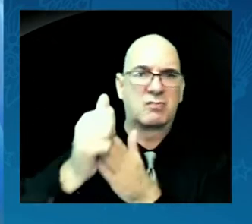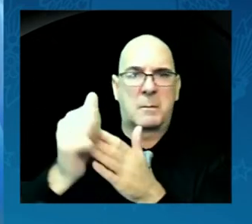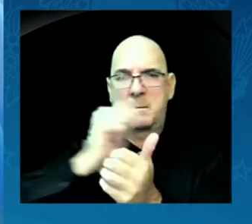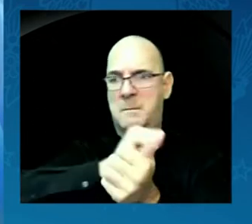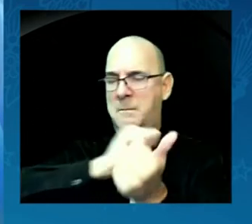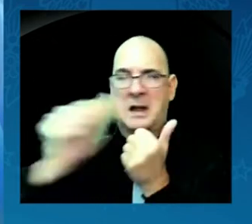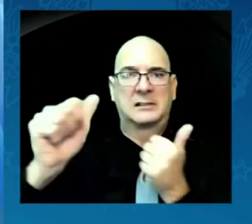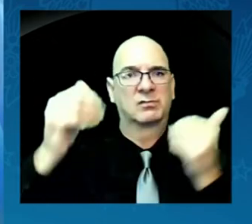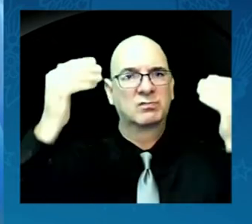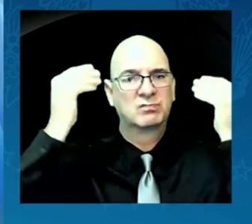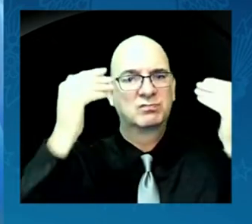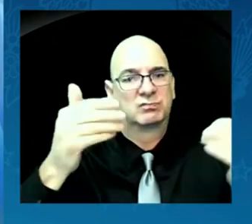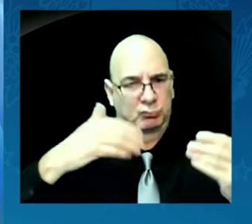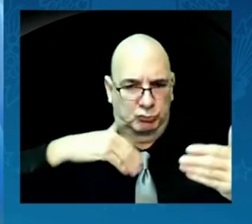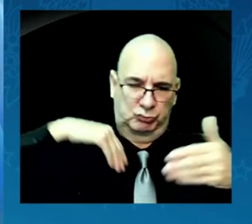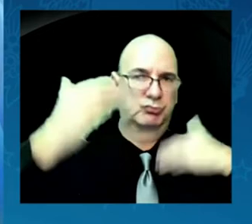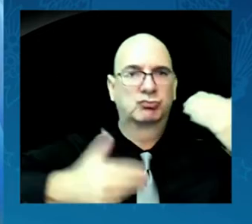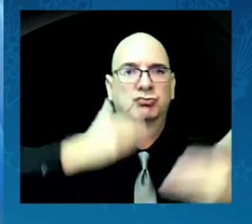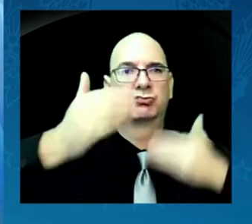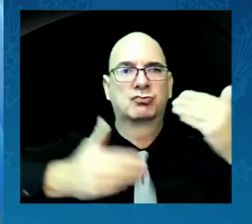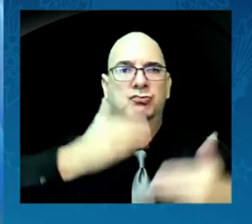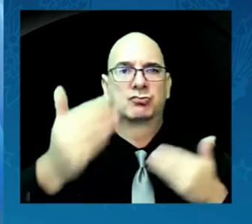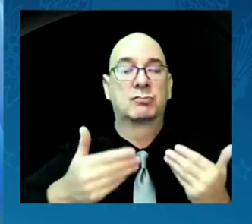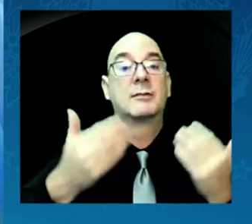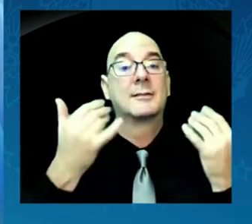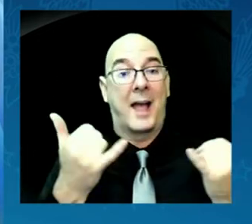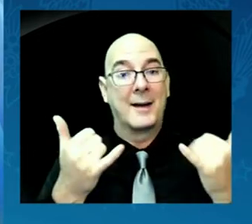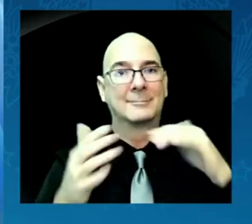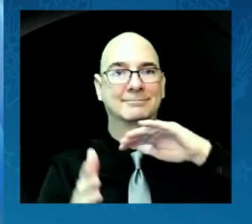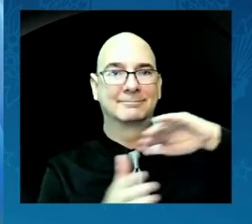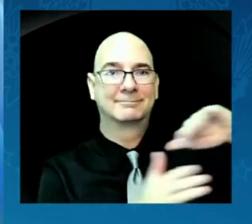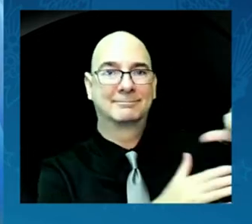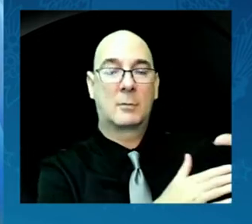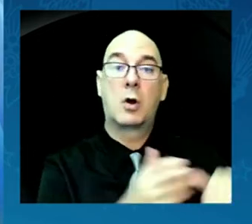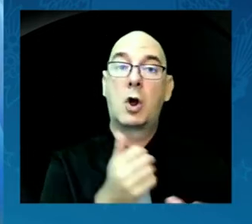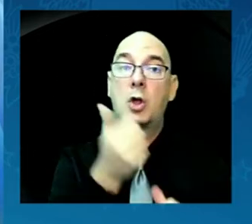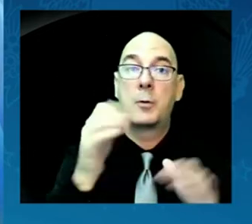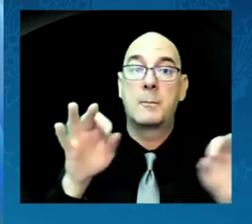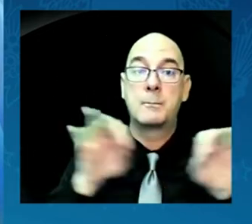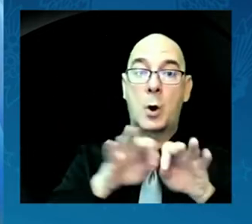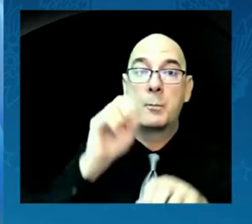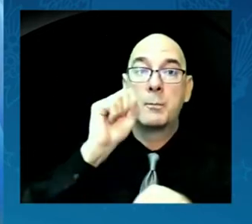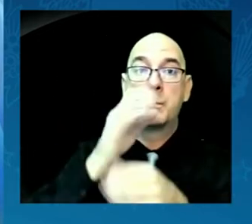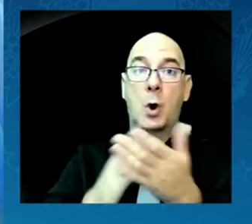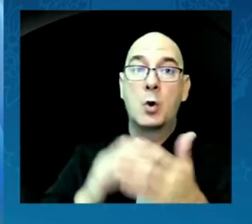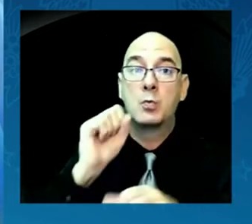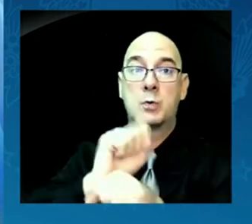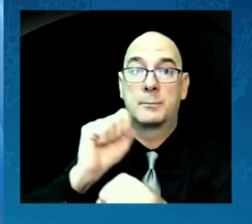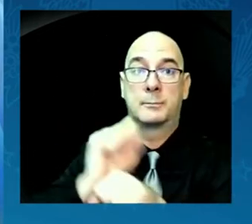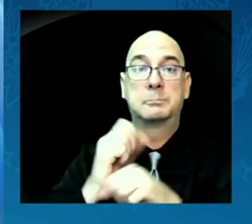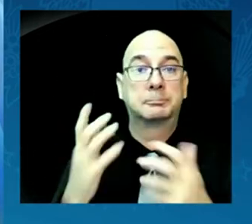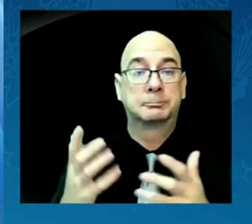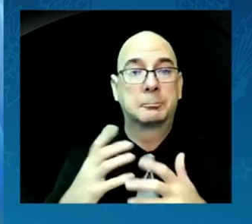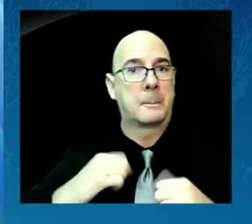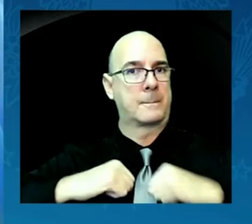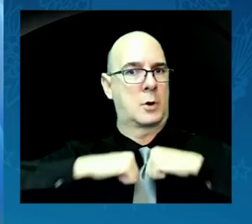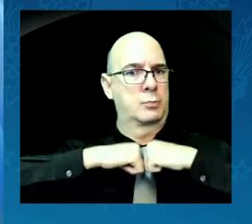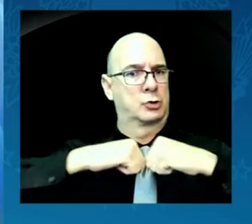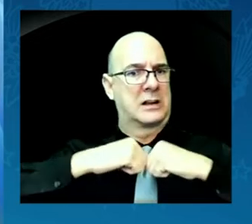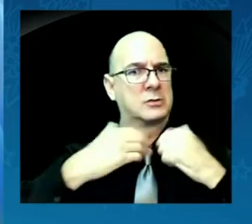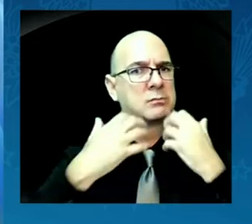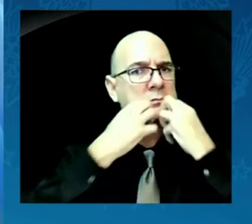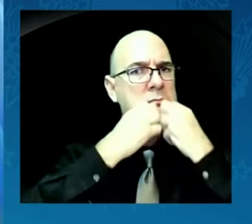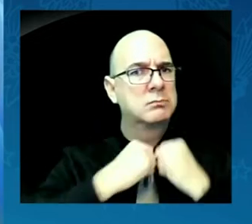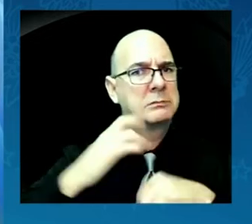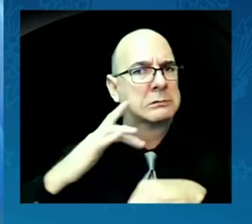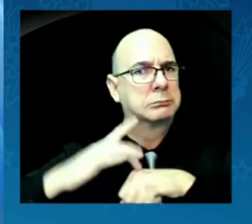important part of our work together is what we are doing to protect the sacred right to vote. On this right, we